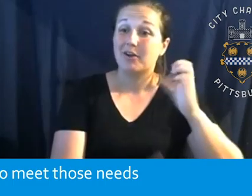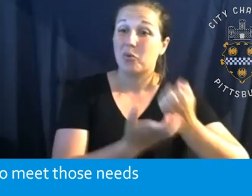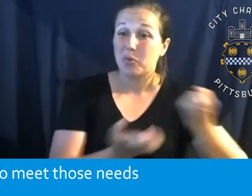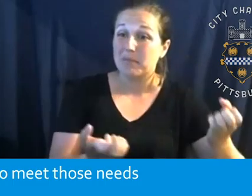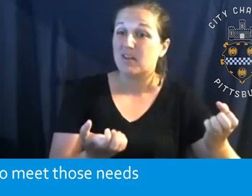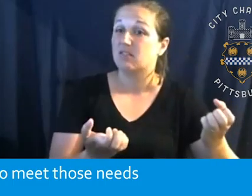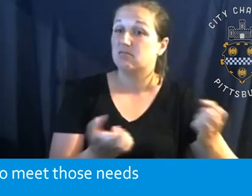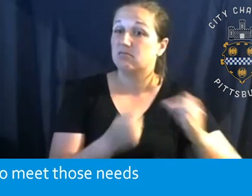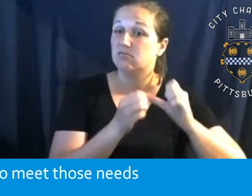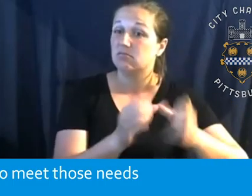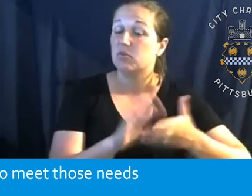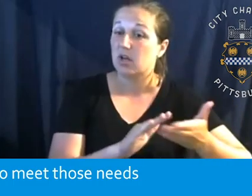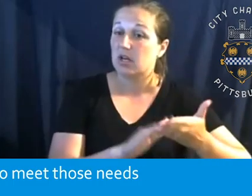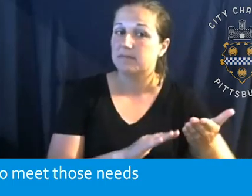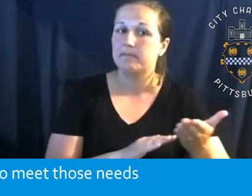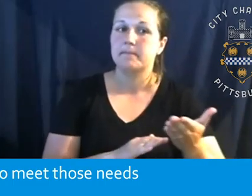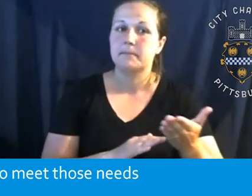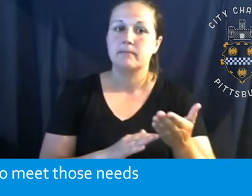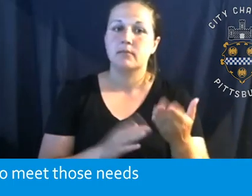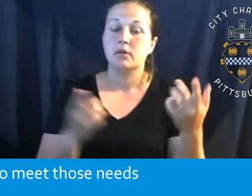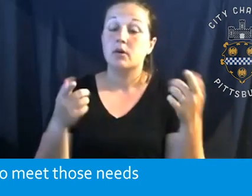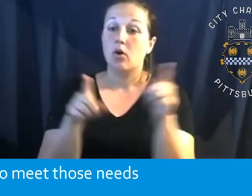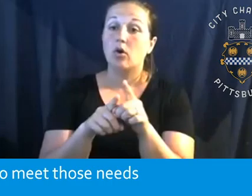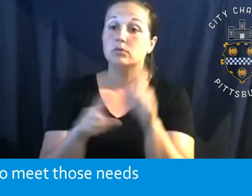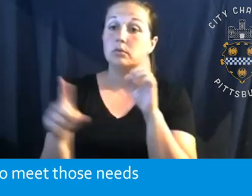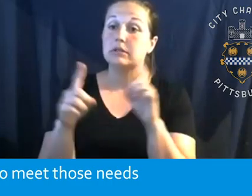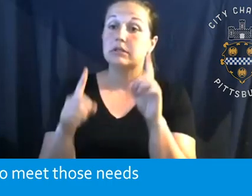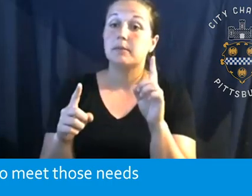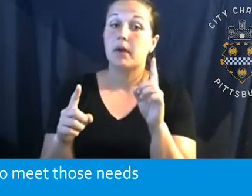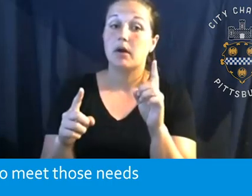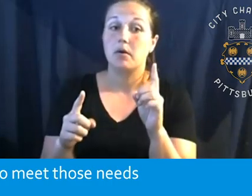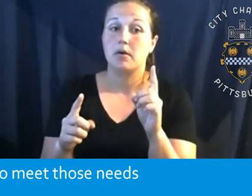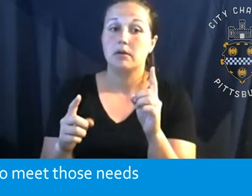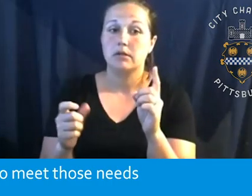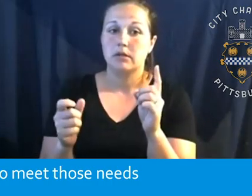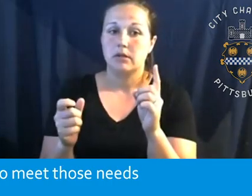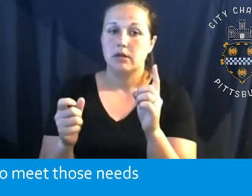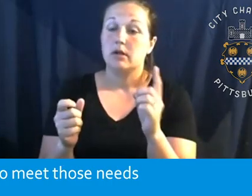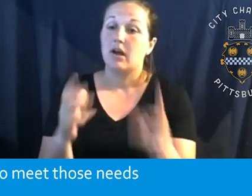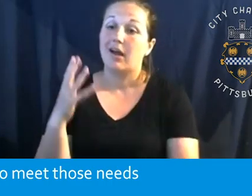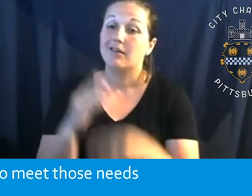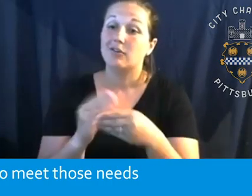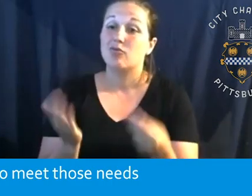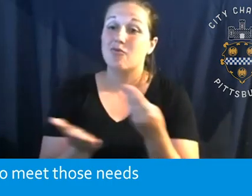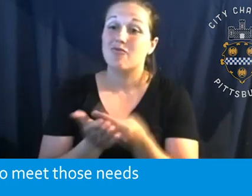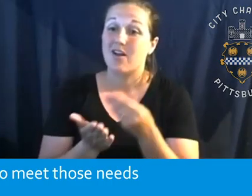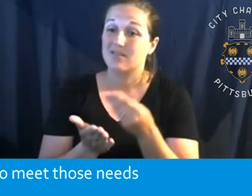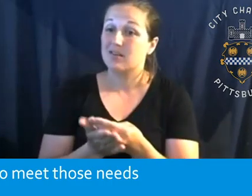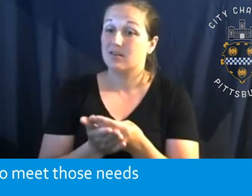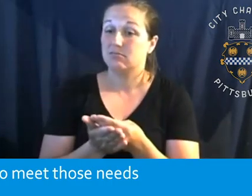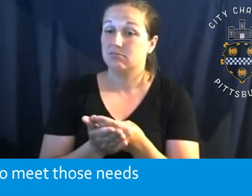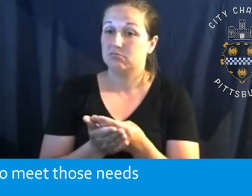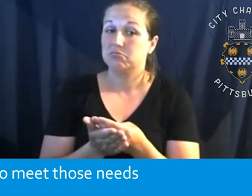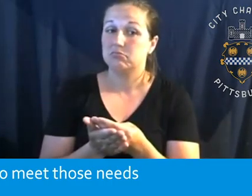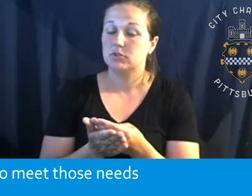additional funding sources. So, um, um, you know, we talked briefly about, Dave talked briefly, um, in the beginning about,